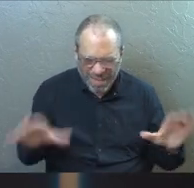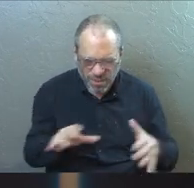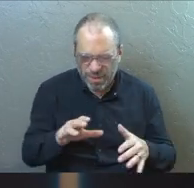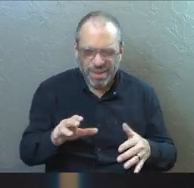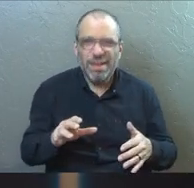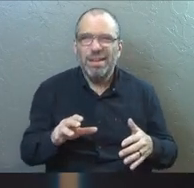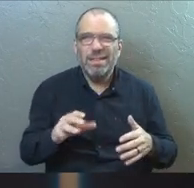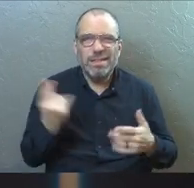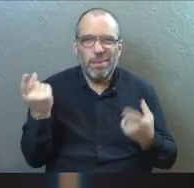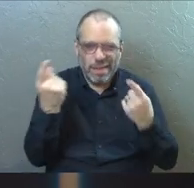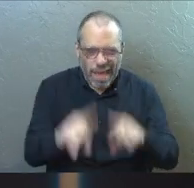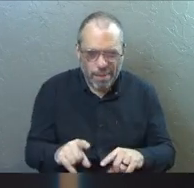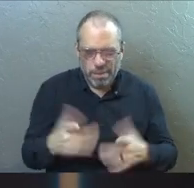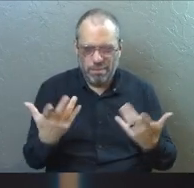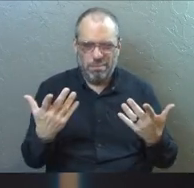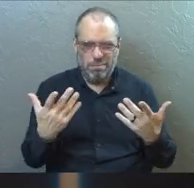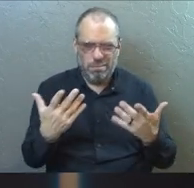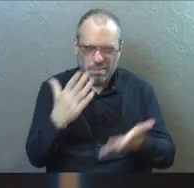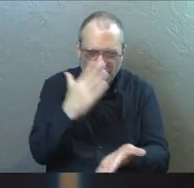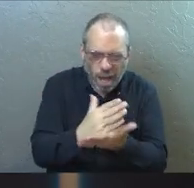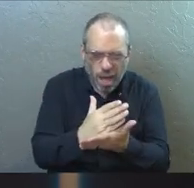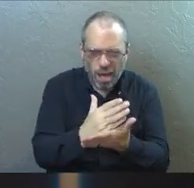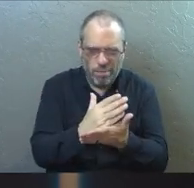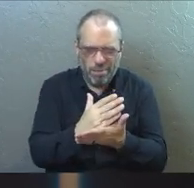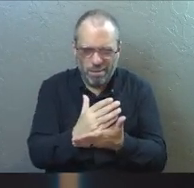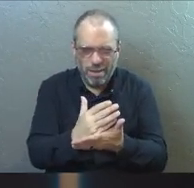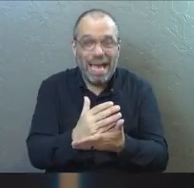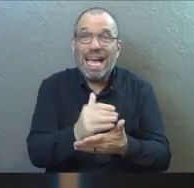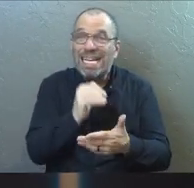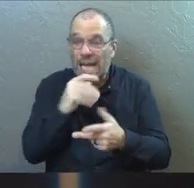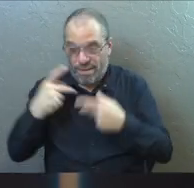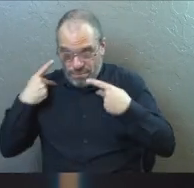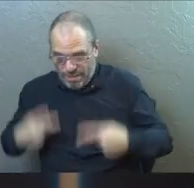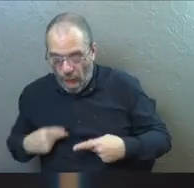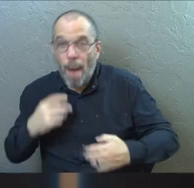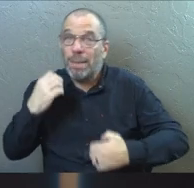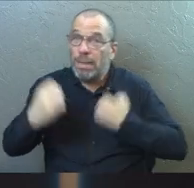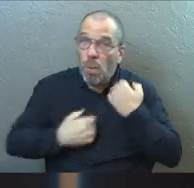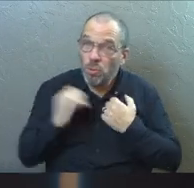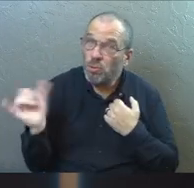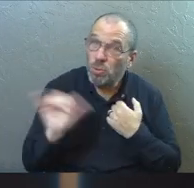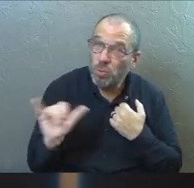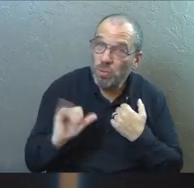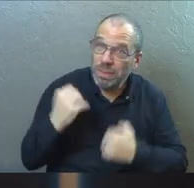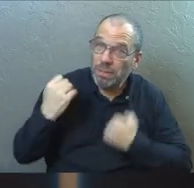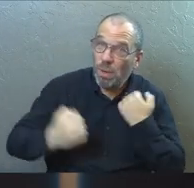Since something happened, something went down. And it's not just the physical, it's the emotional too.